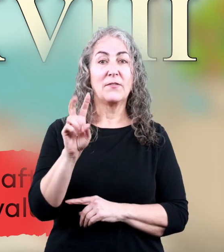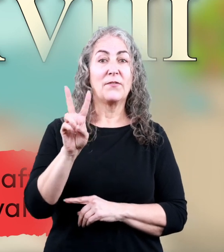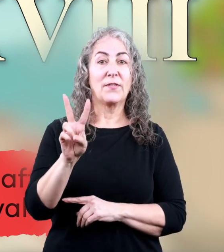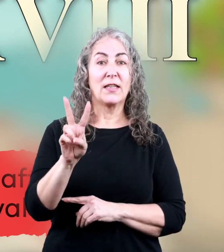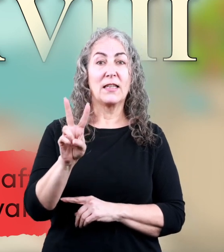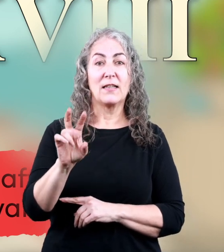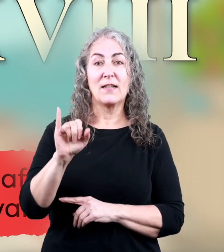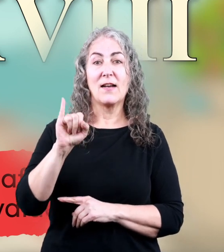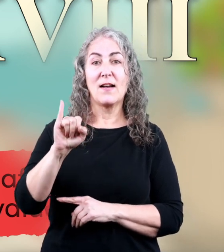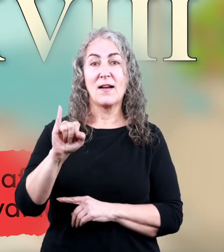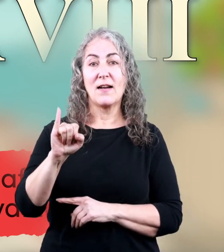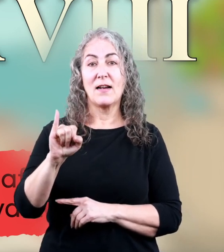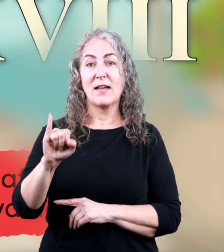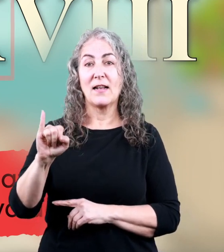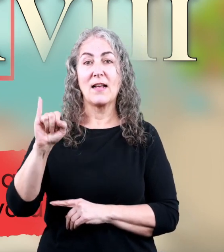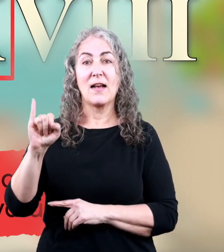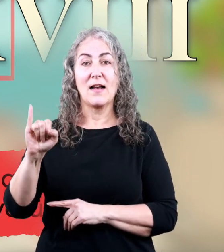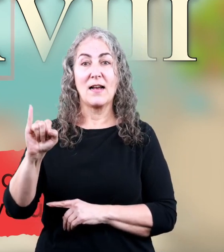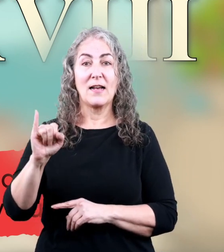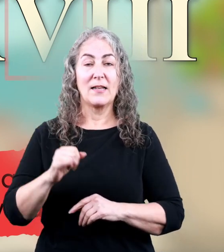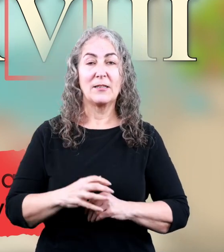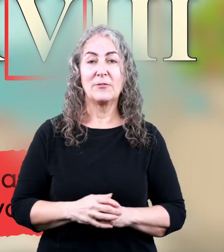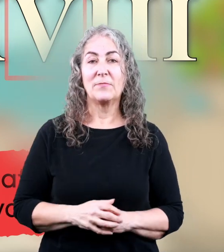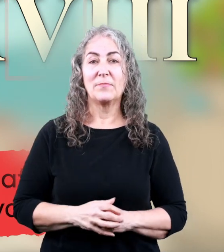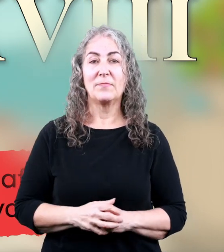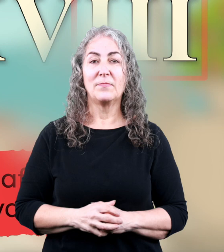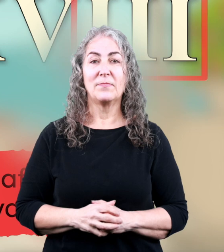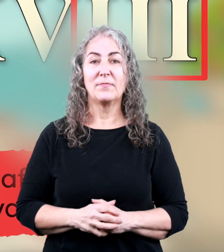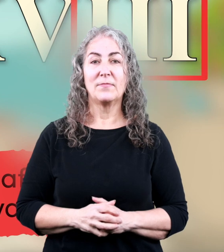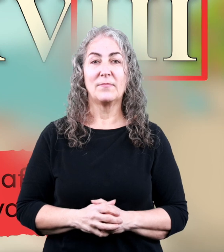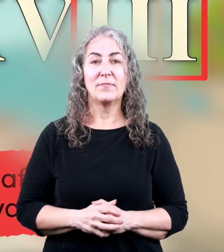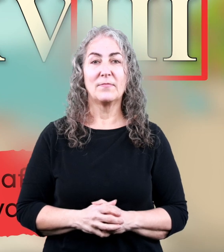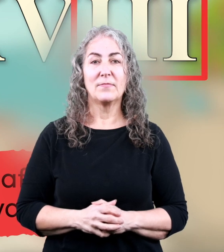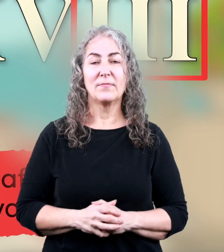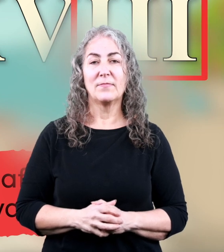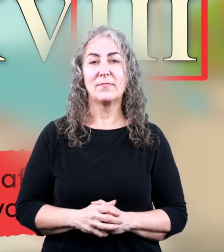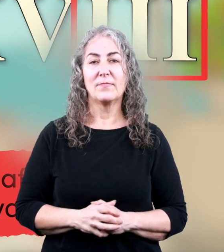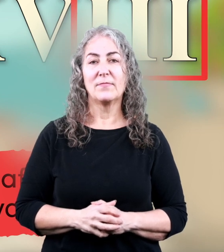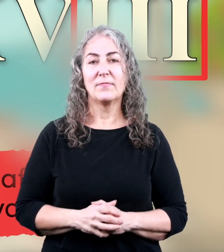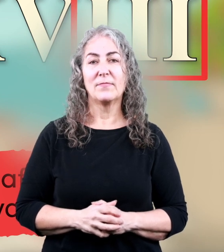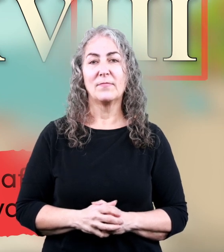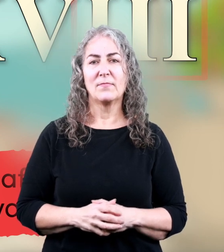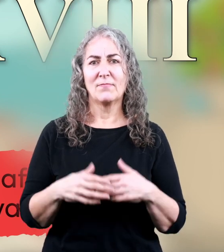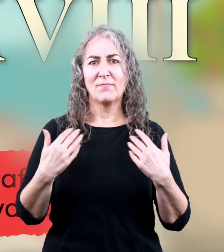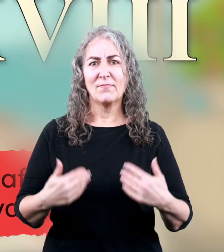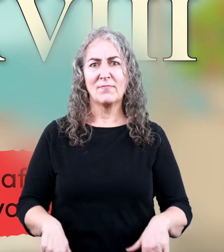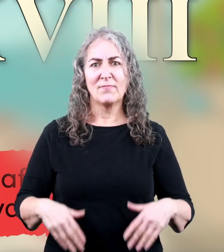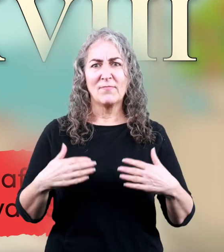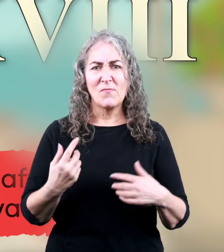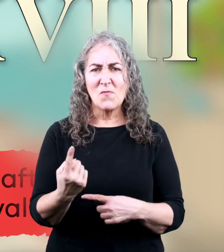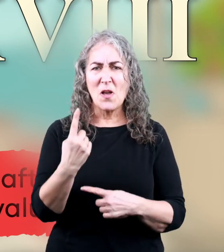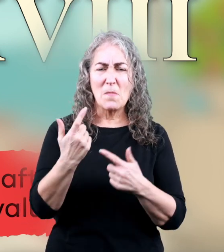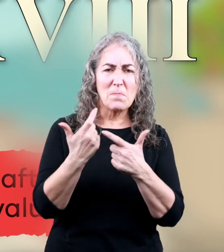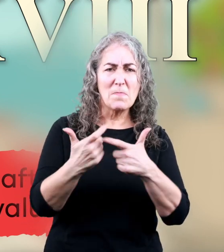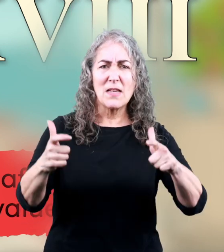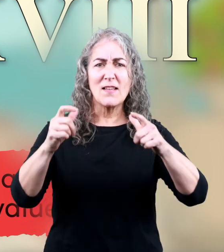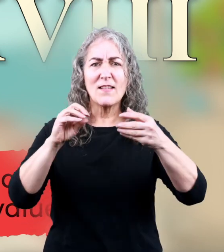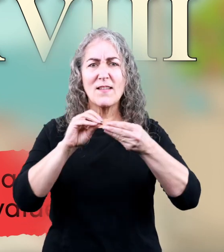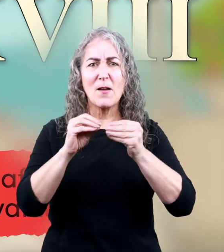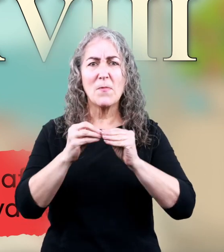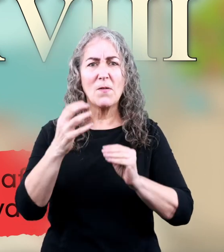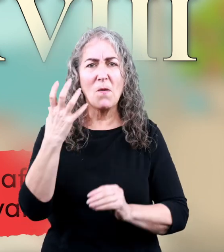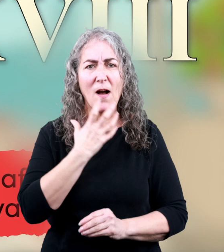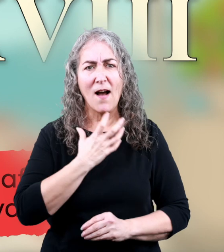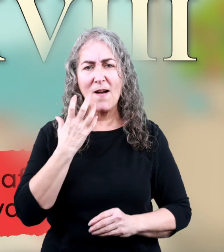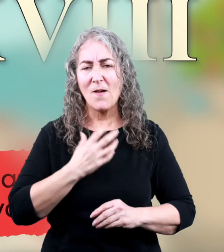c, l, x, v, i, i, i. Wow! That